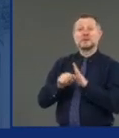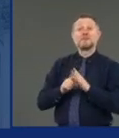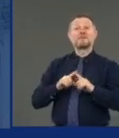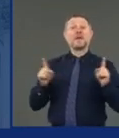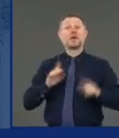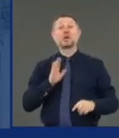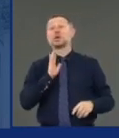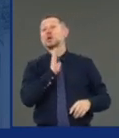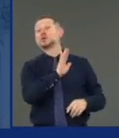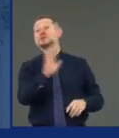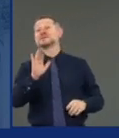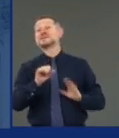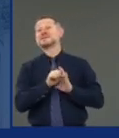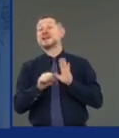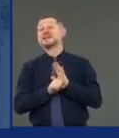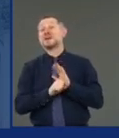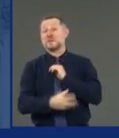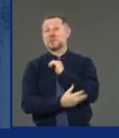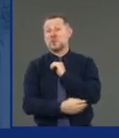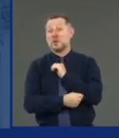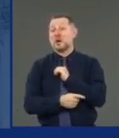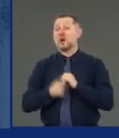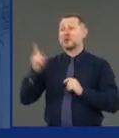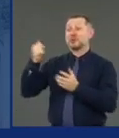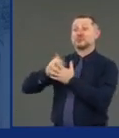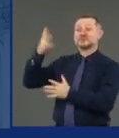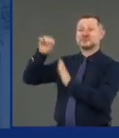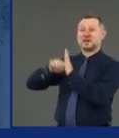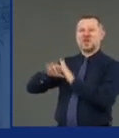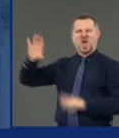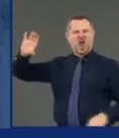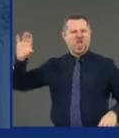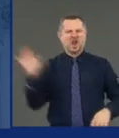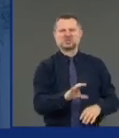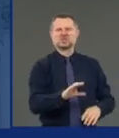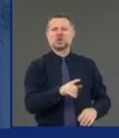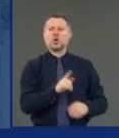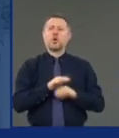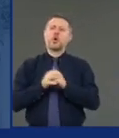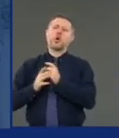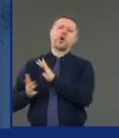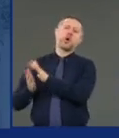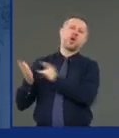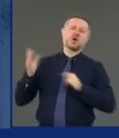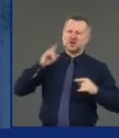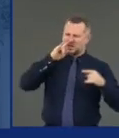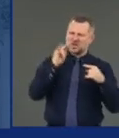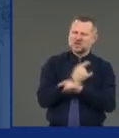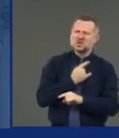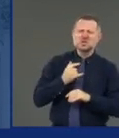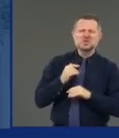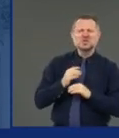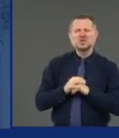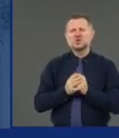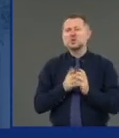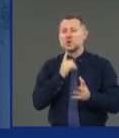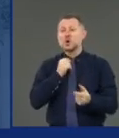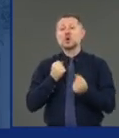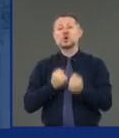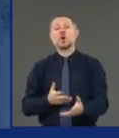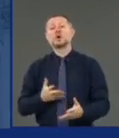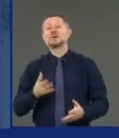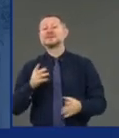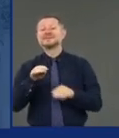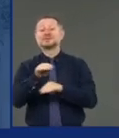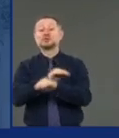And then the great hypocrisy. They actually made the redistribution worse. When they